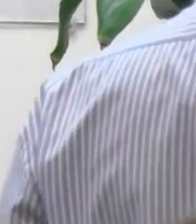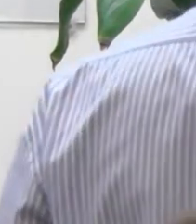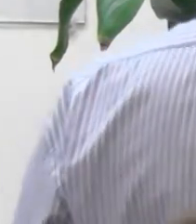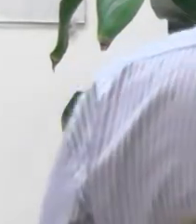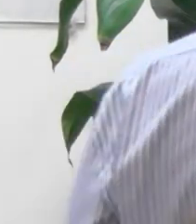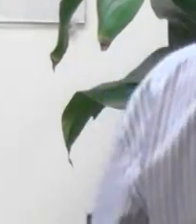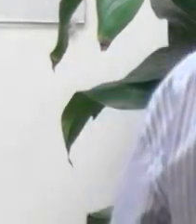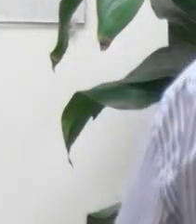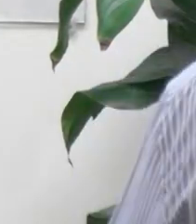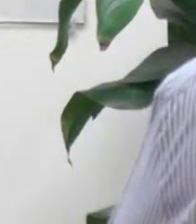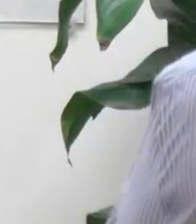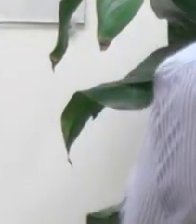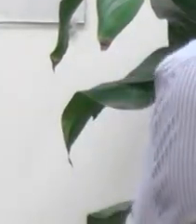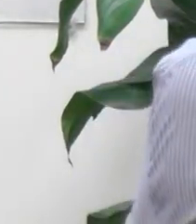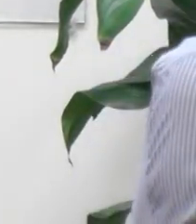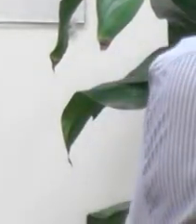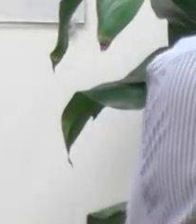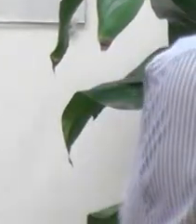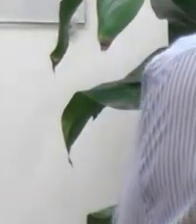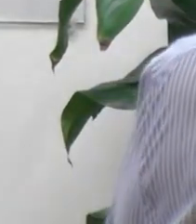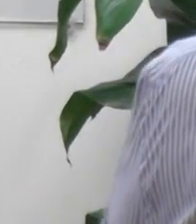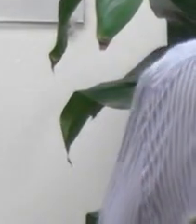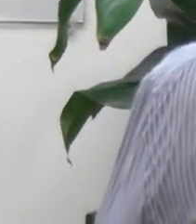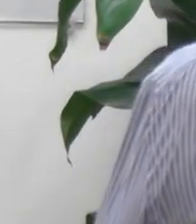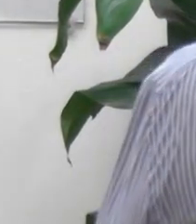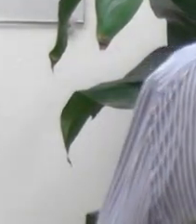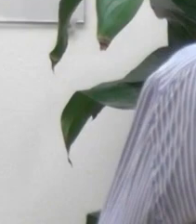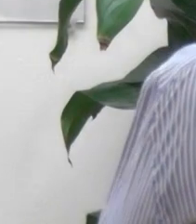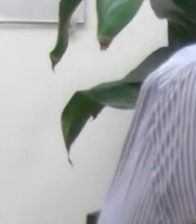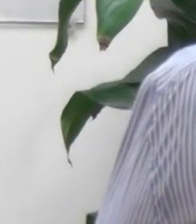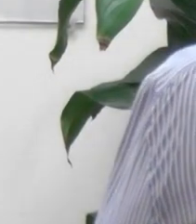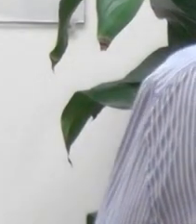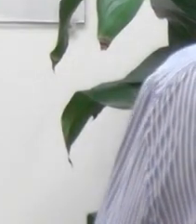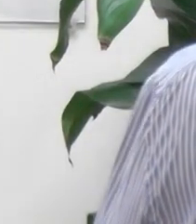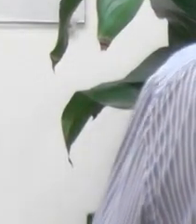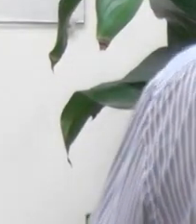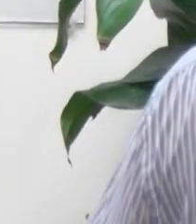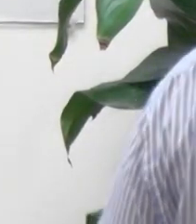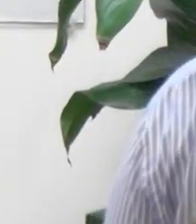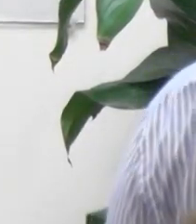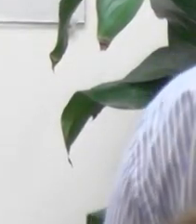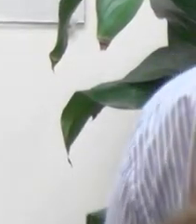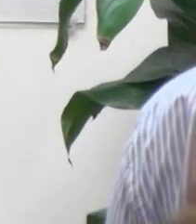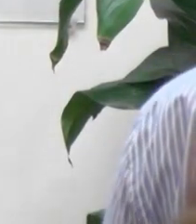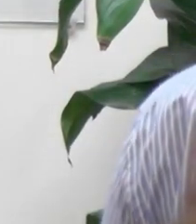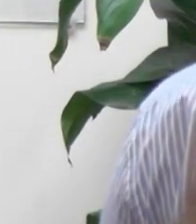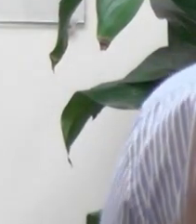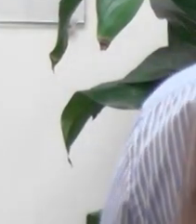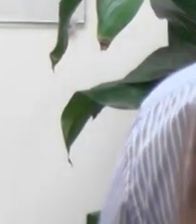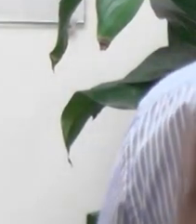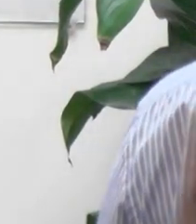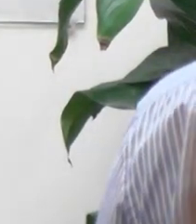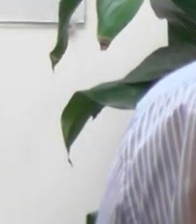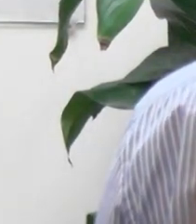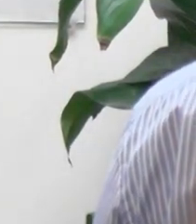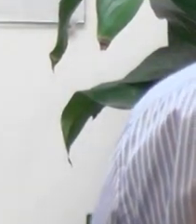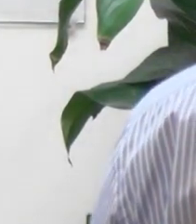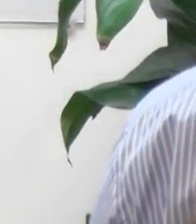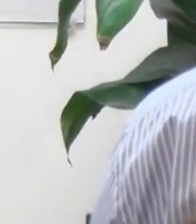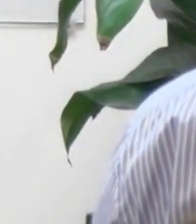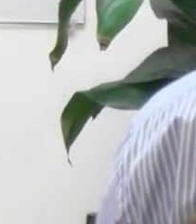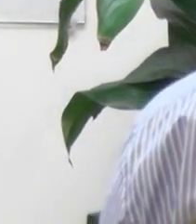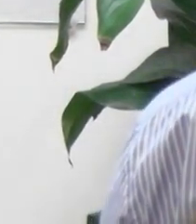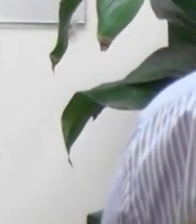we went to Amos and left Jerusalem then came back and the word is for our days because the Holy